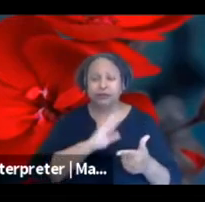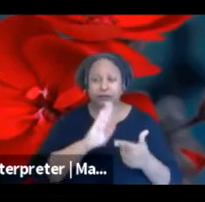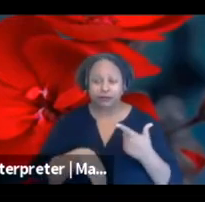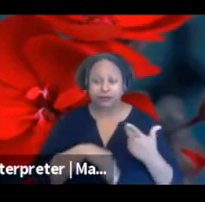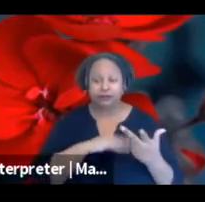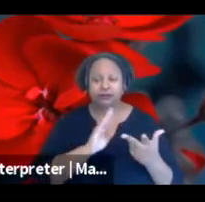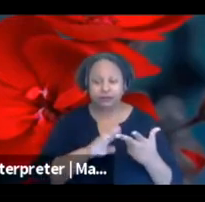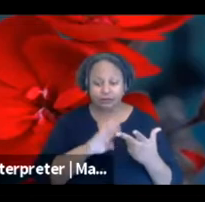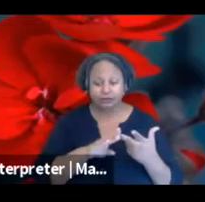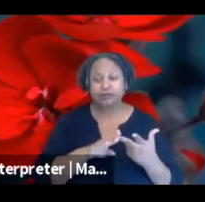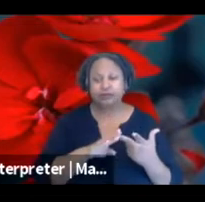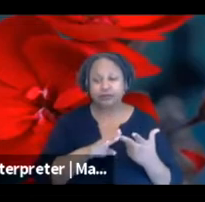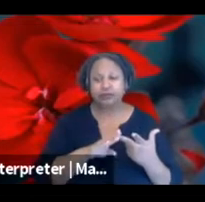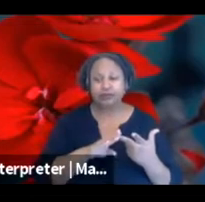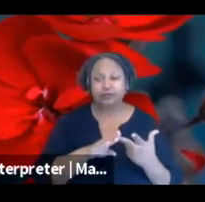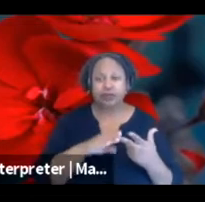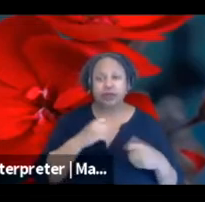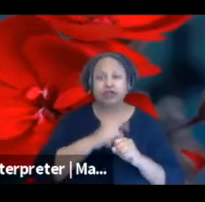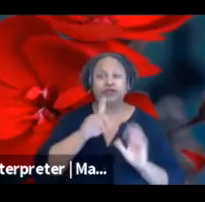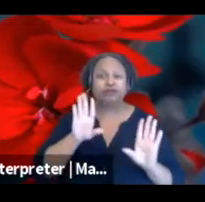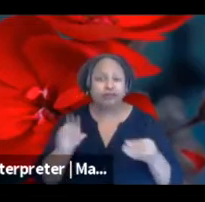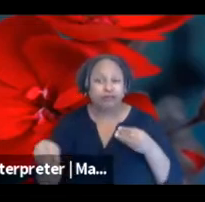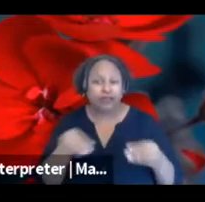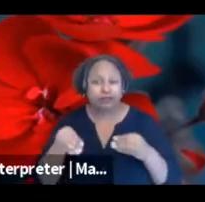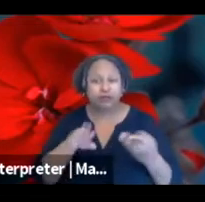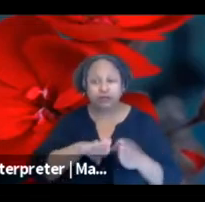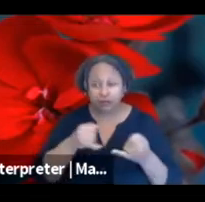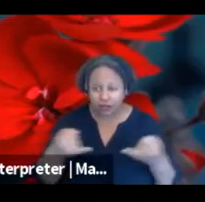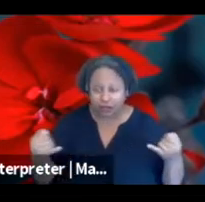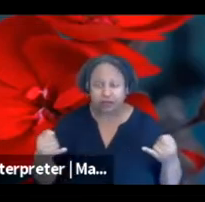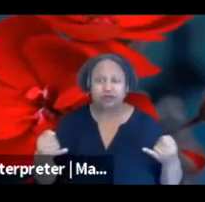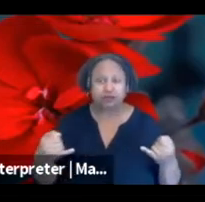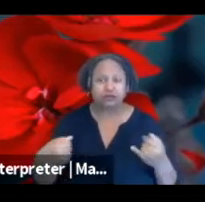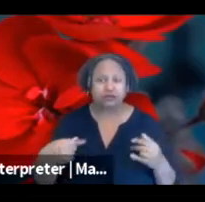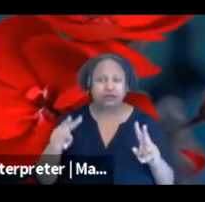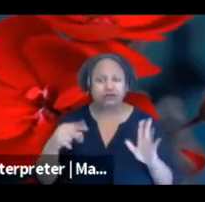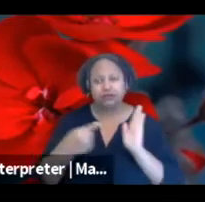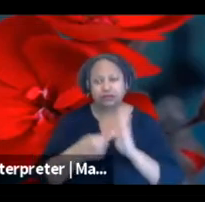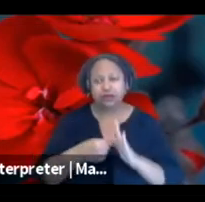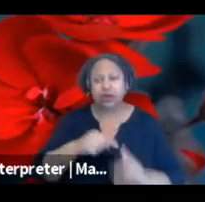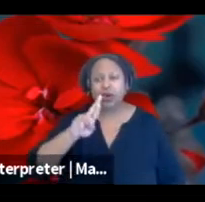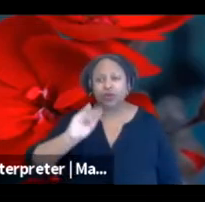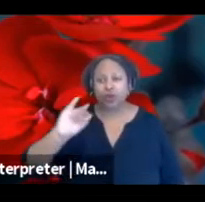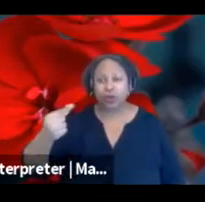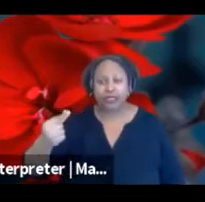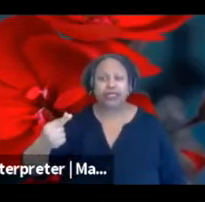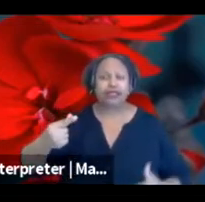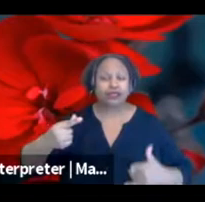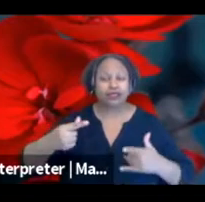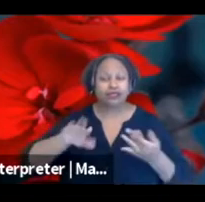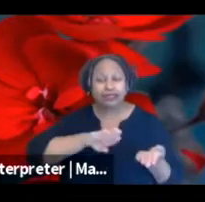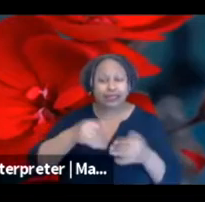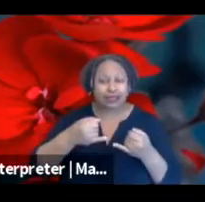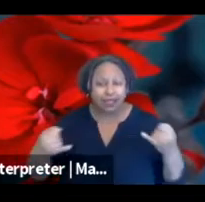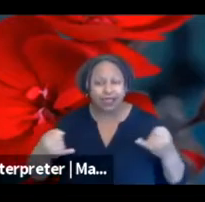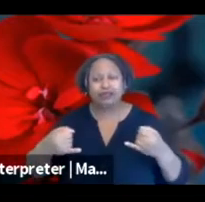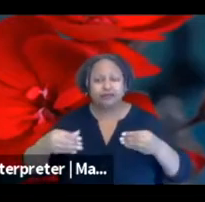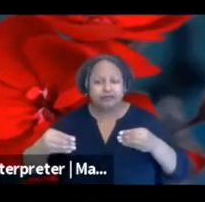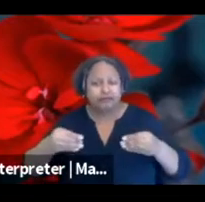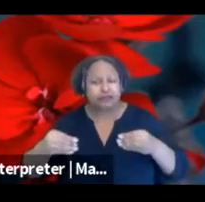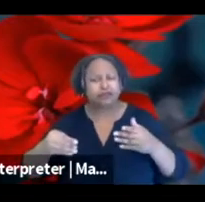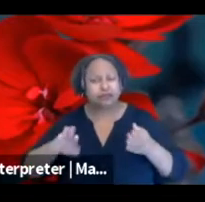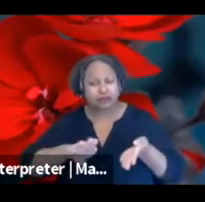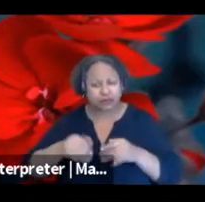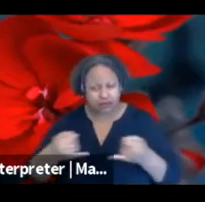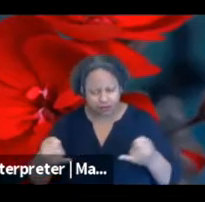including a rolling deadline, and also making sure that we are engaging a little